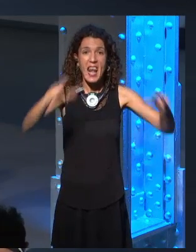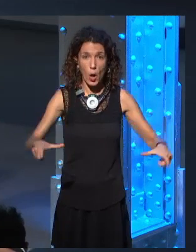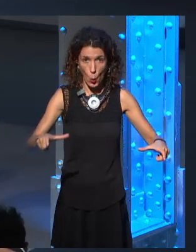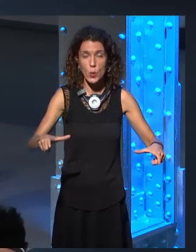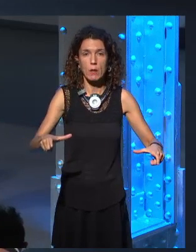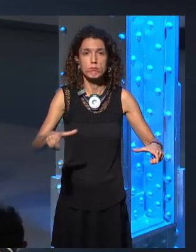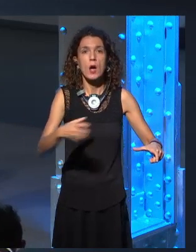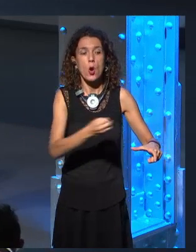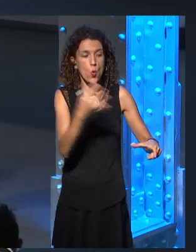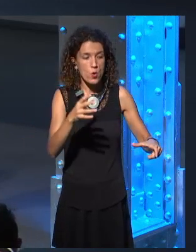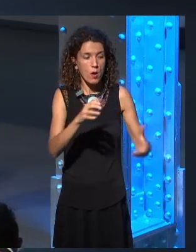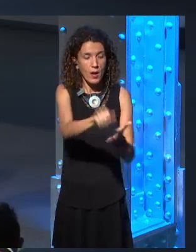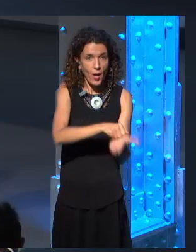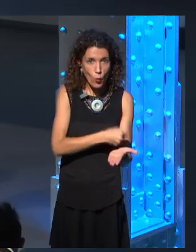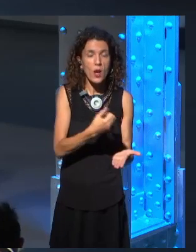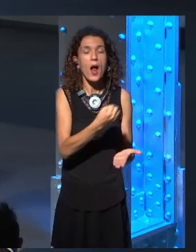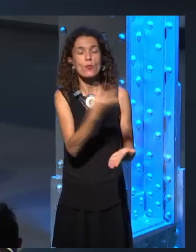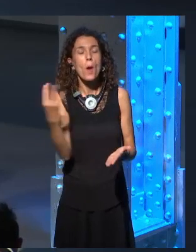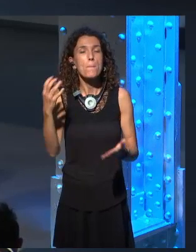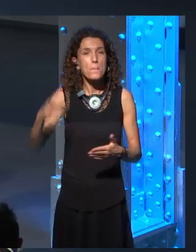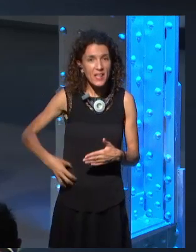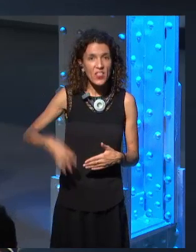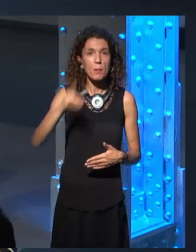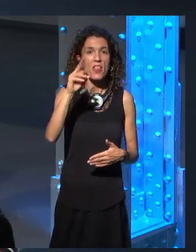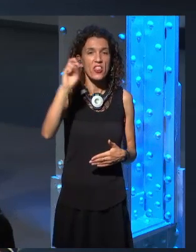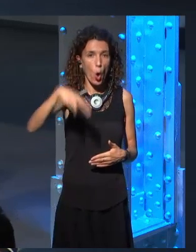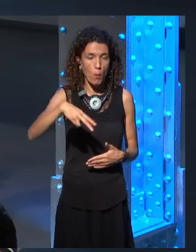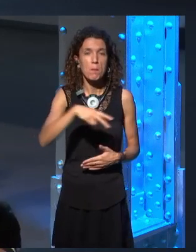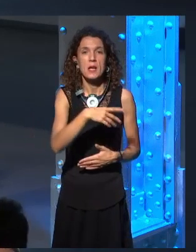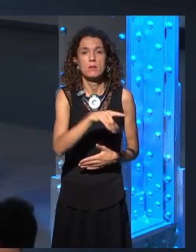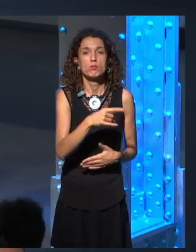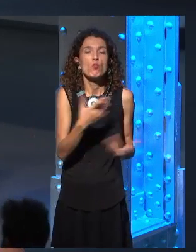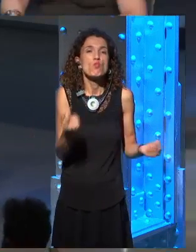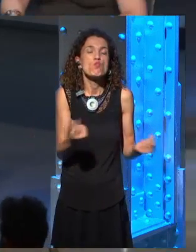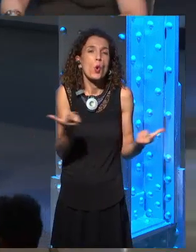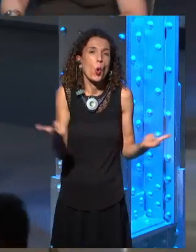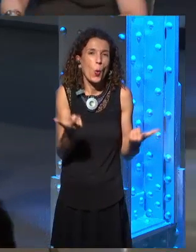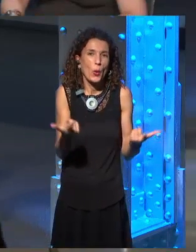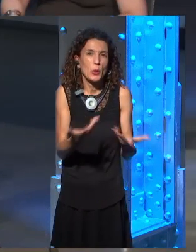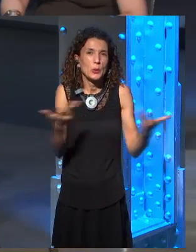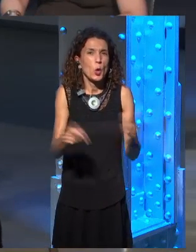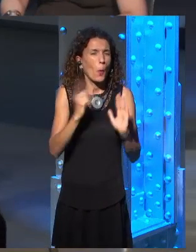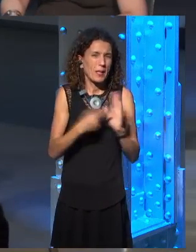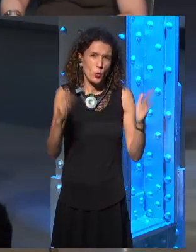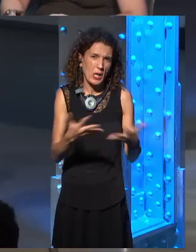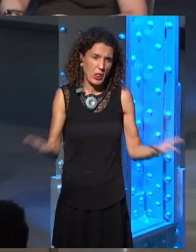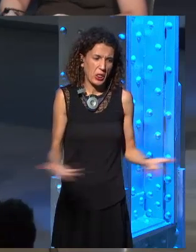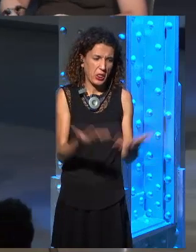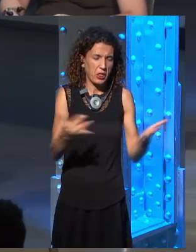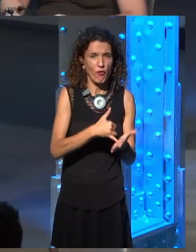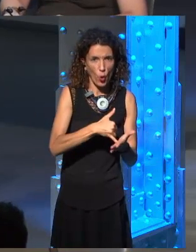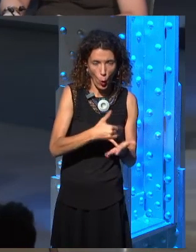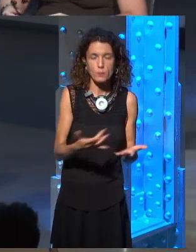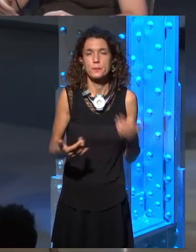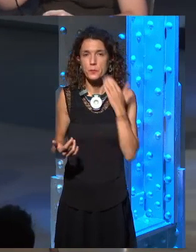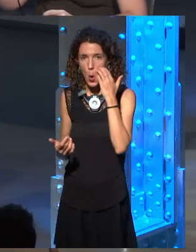Dorne, is something that people kind of noticed, but... To some extent, we often come across when we